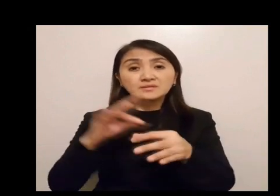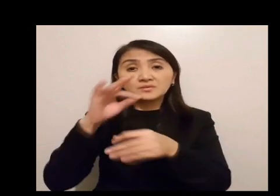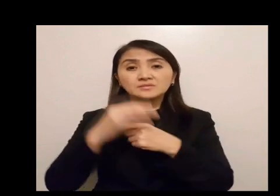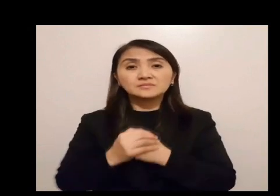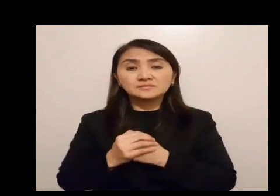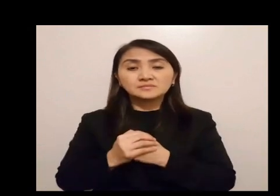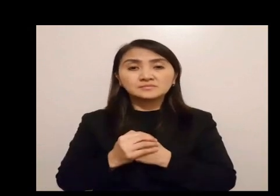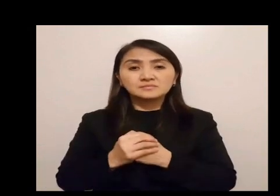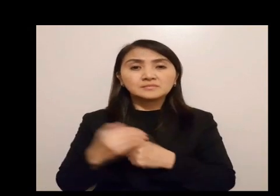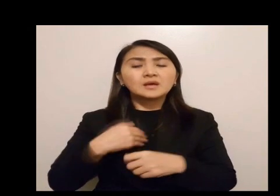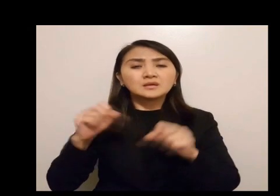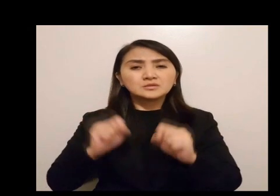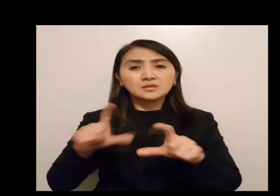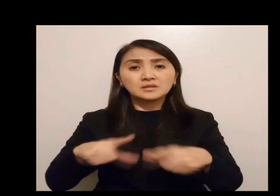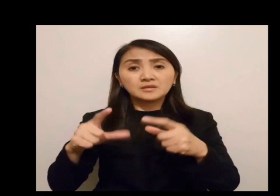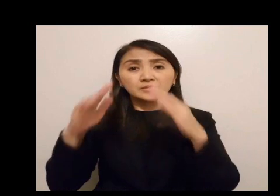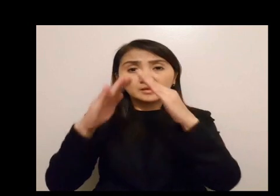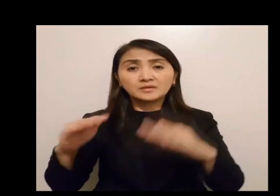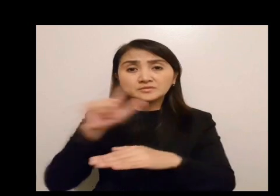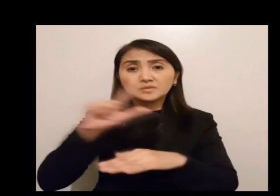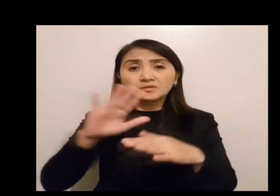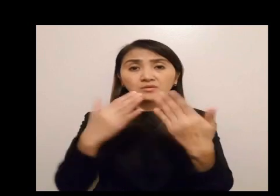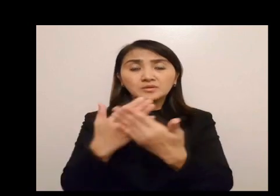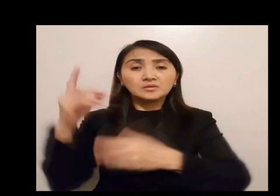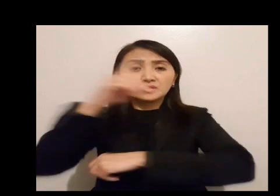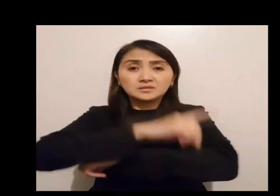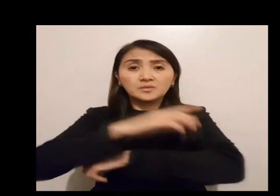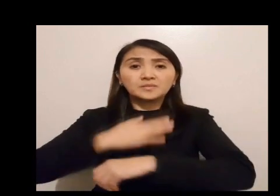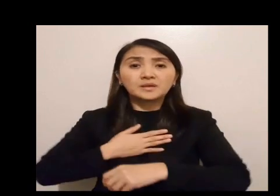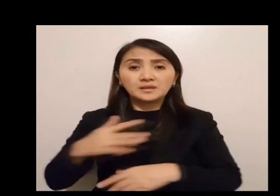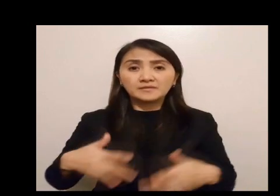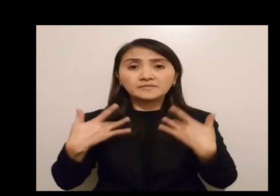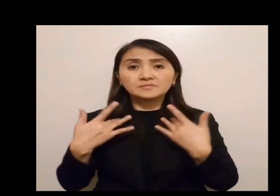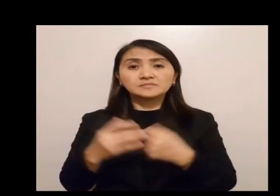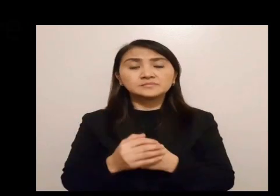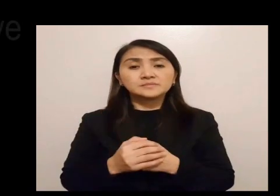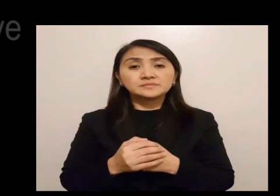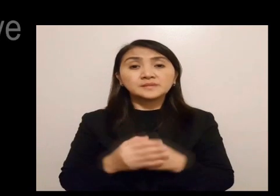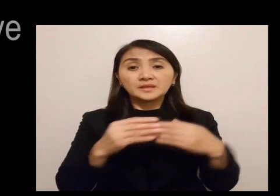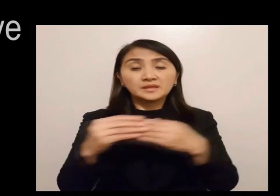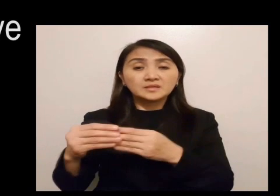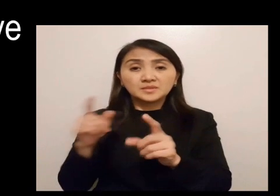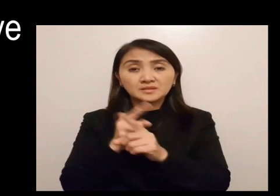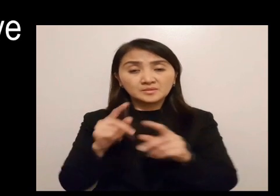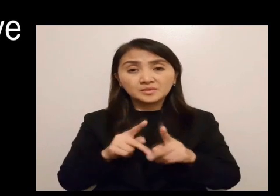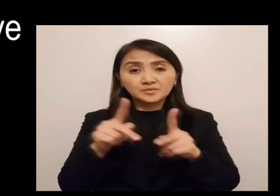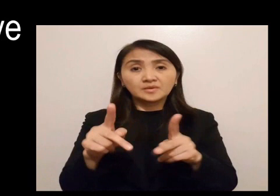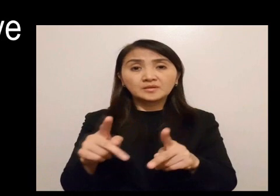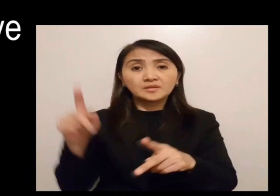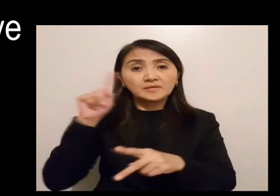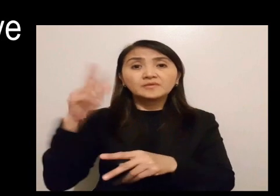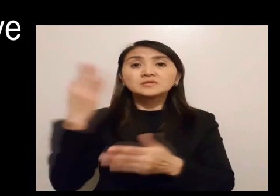refreshes my soul. I shall live in the house of the Lord all the days of my life. He